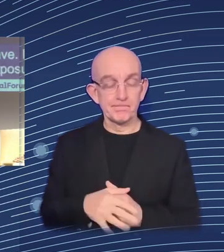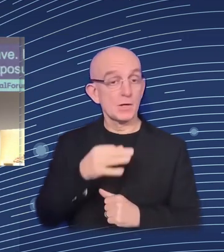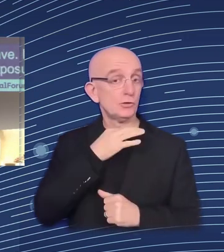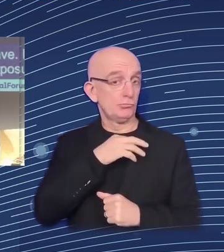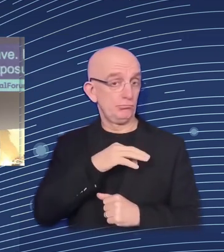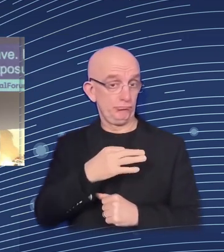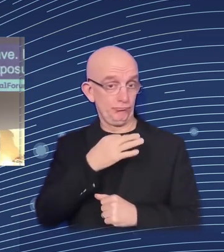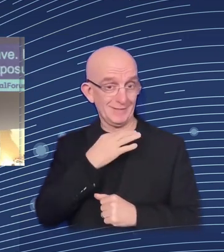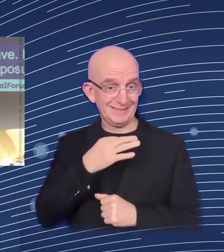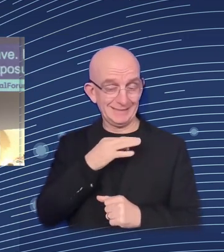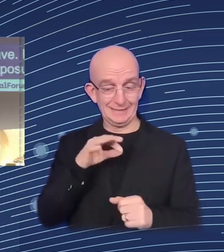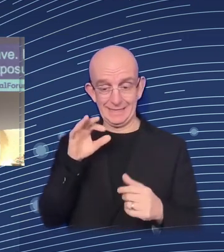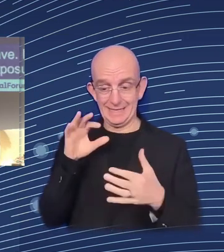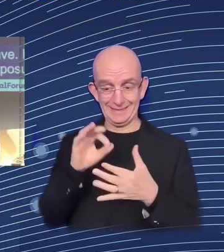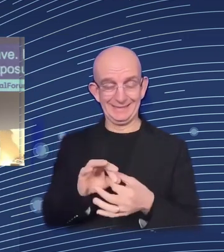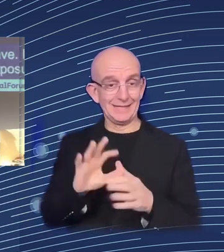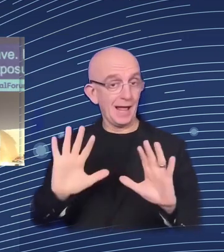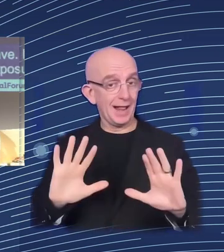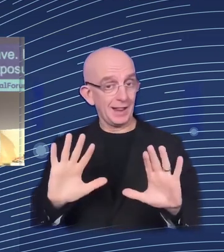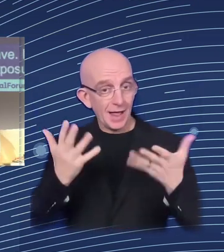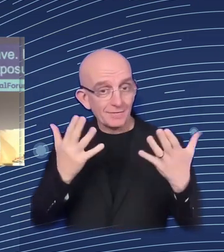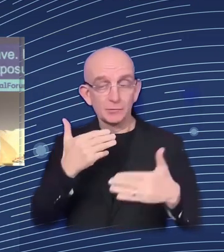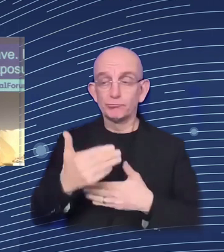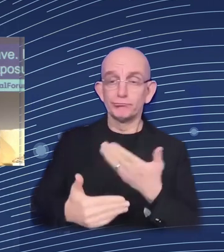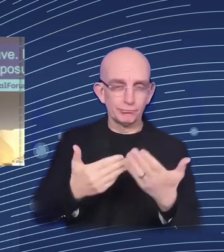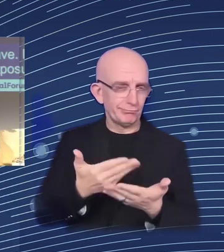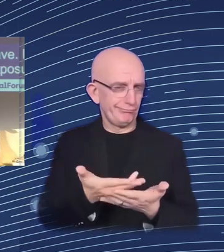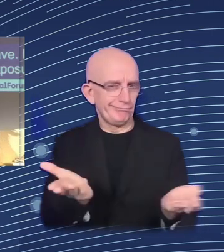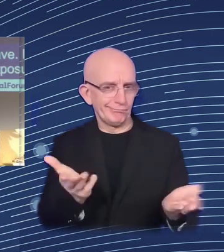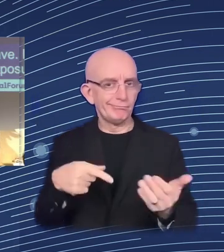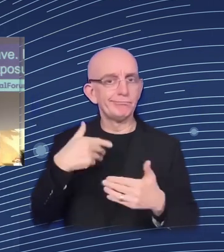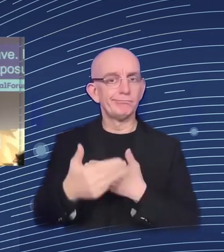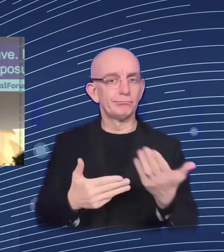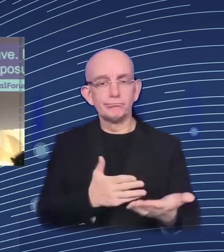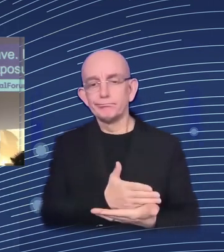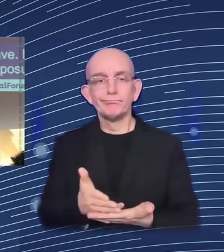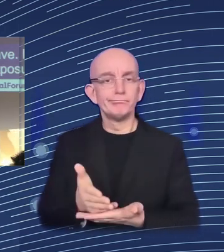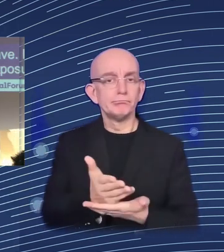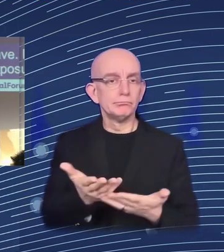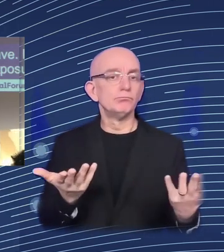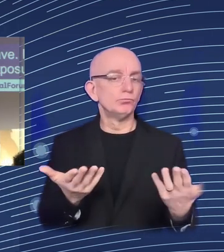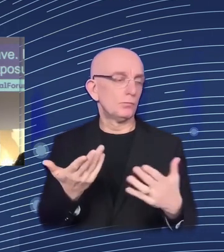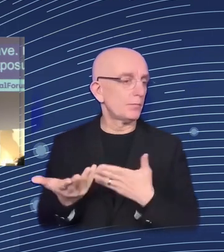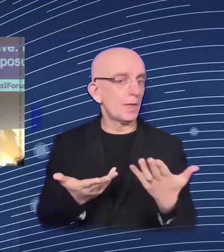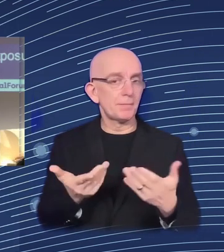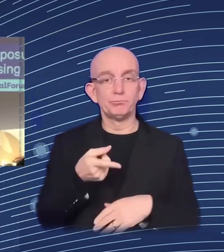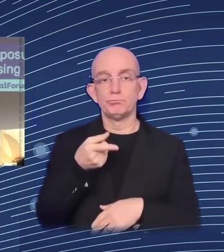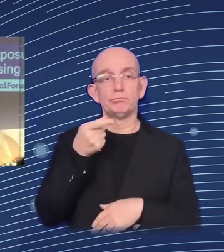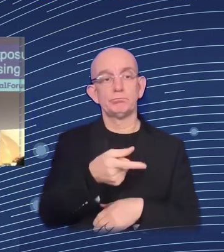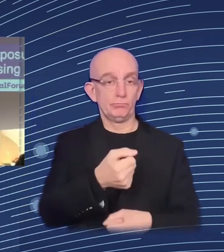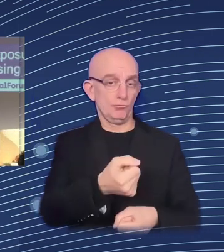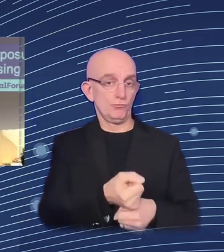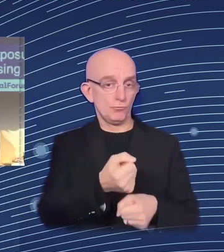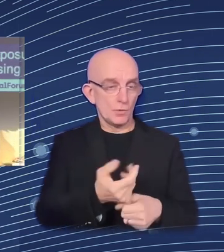I'll is obstacles to enter the labor market, losing jobs, losing income, but in general, lack of